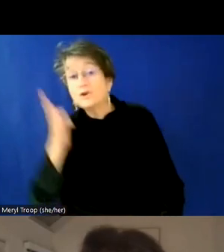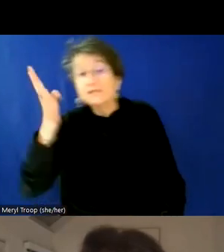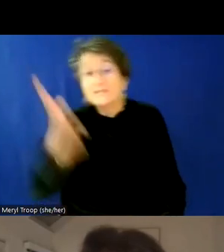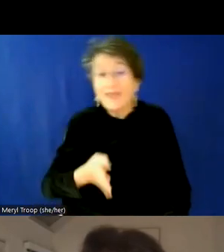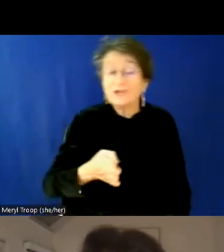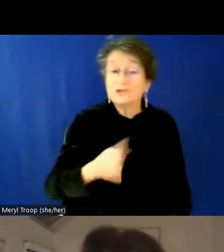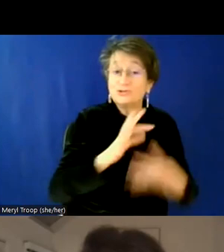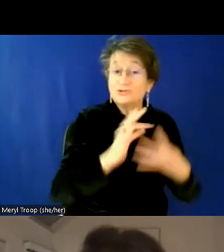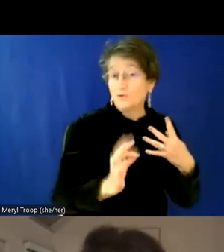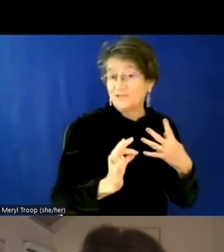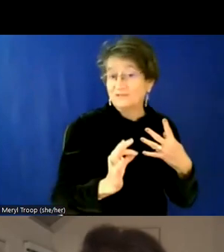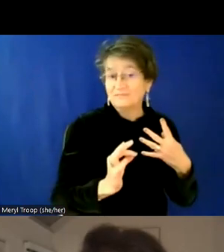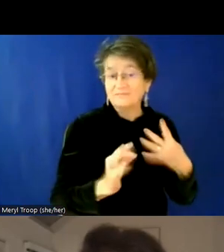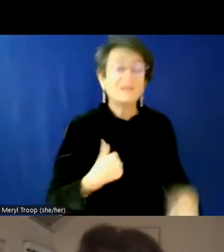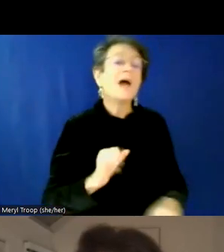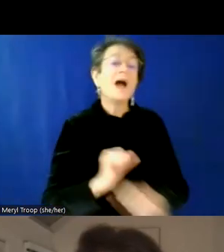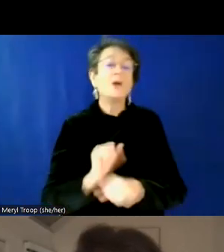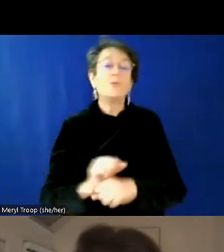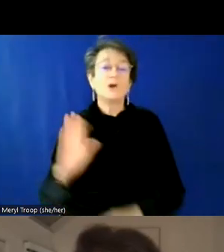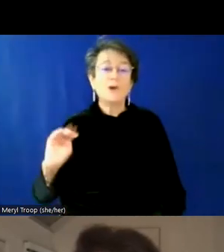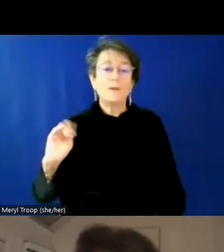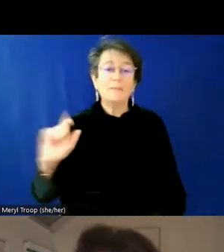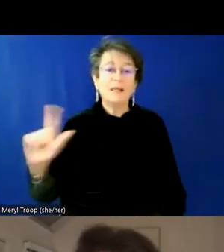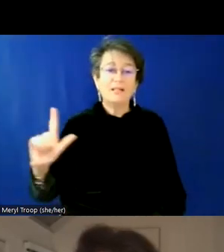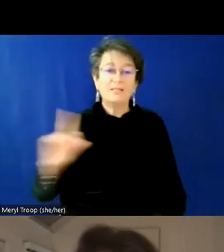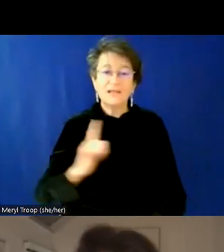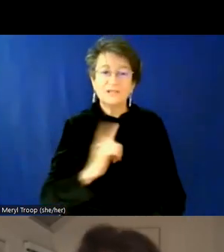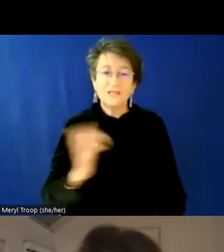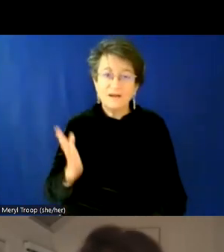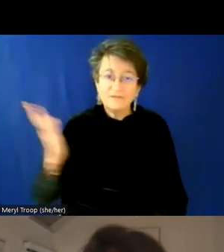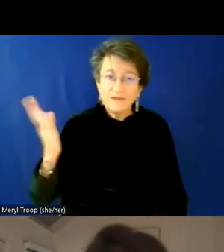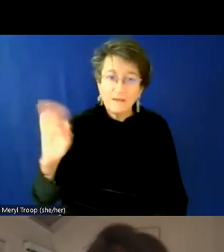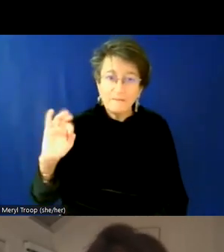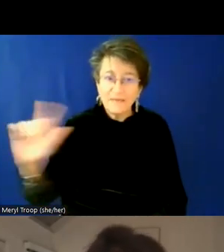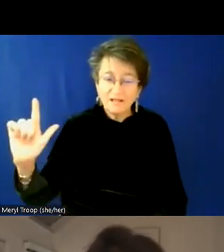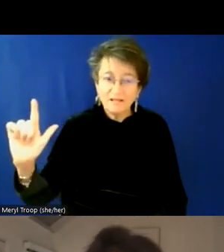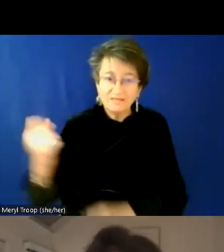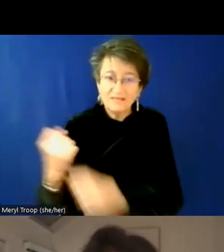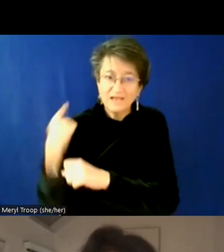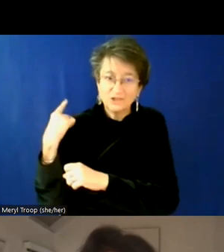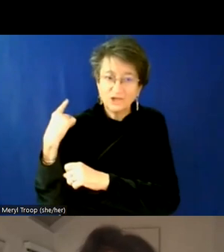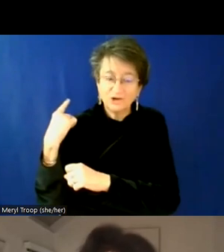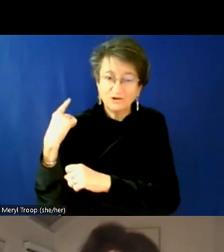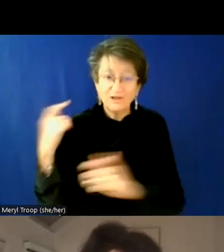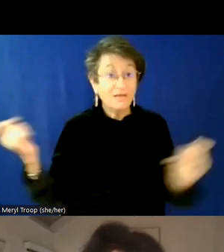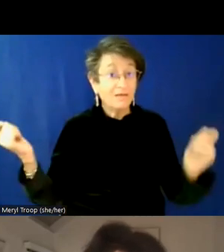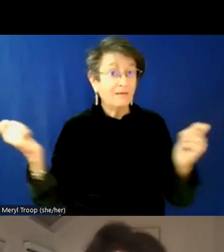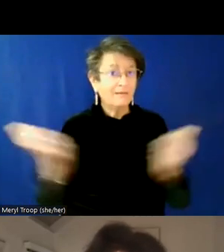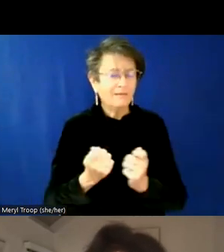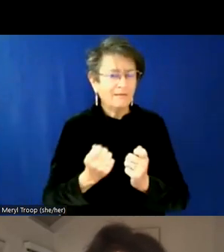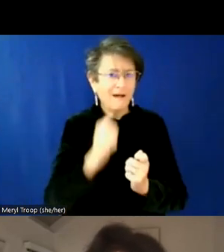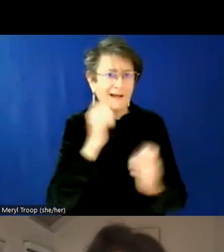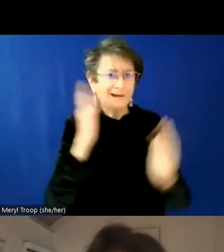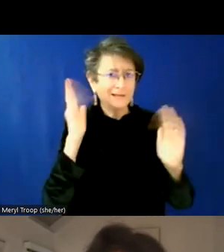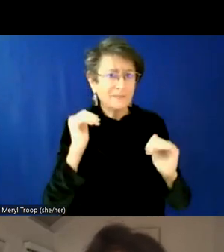you know, I, I worked on a bill last year, uh, that, that brought together an unexpected coalition. It was sponsored by,